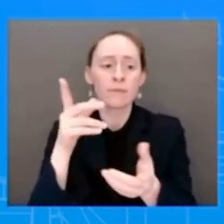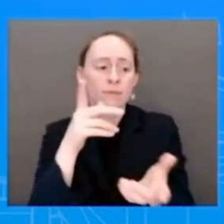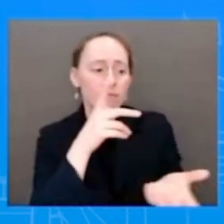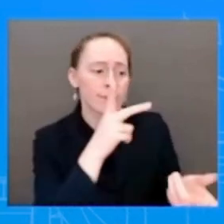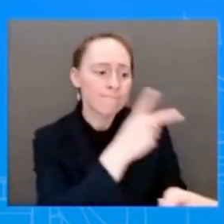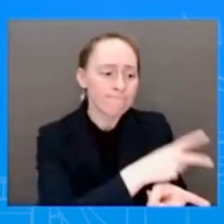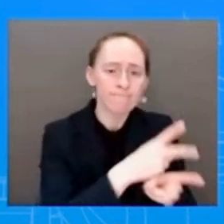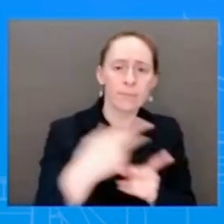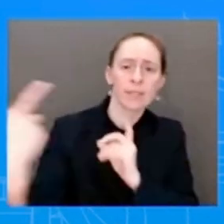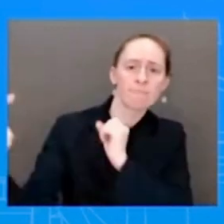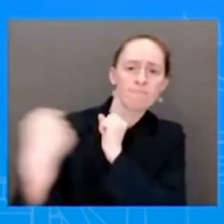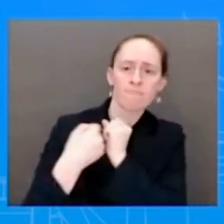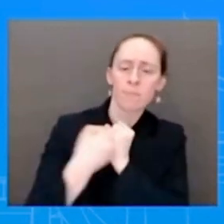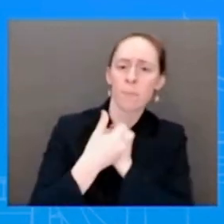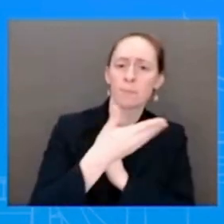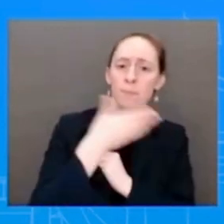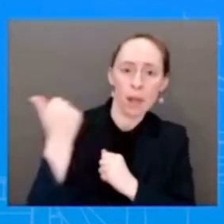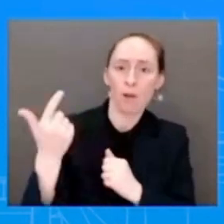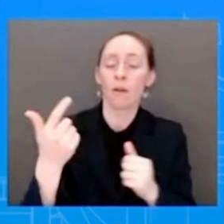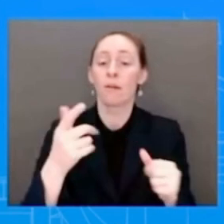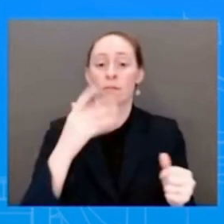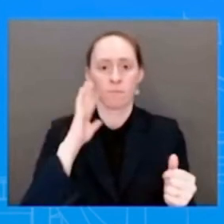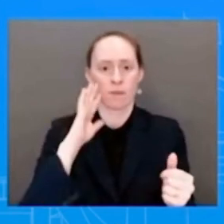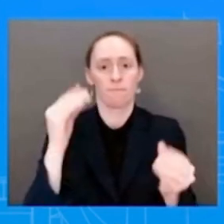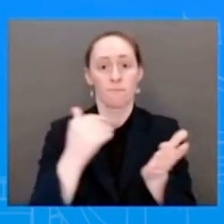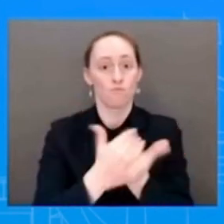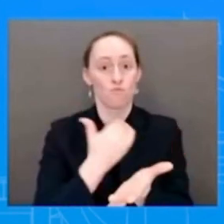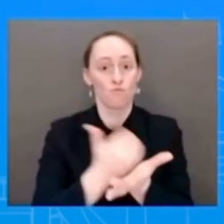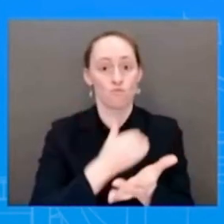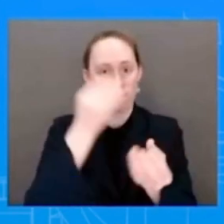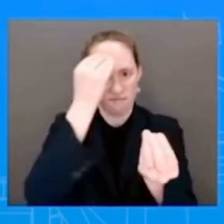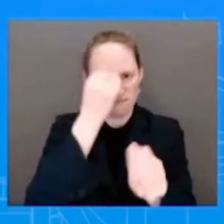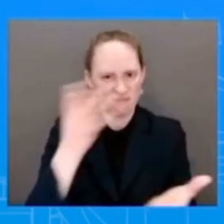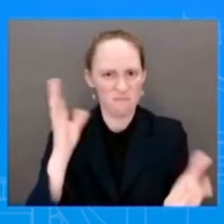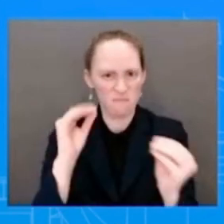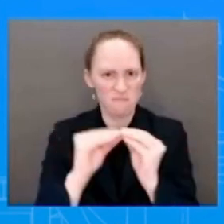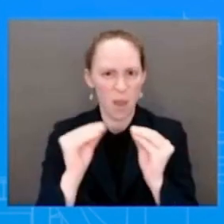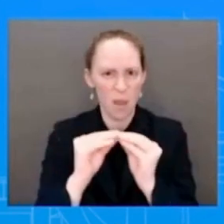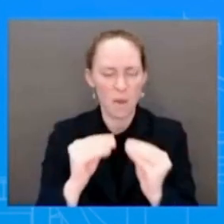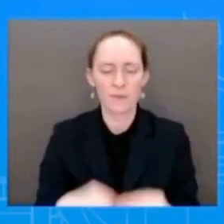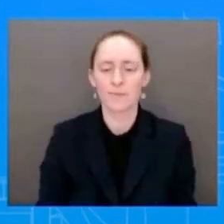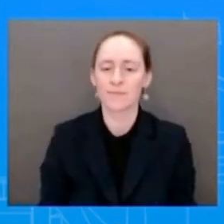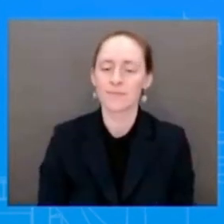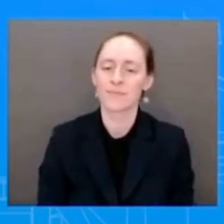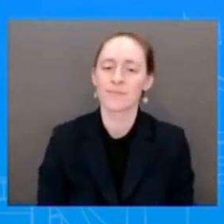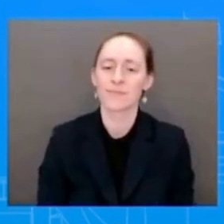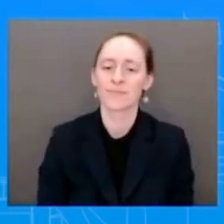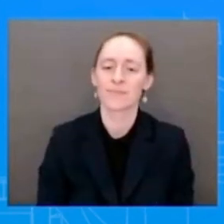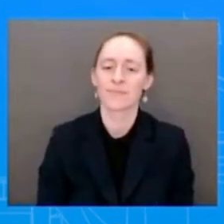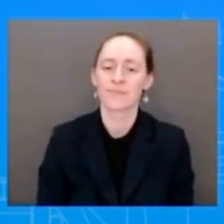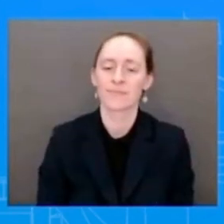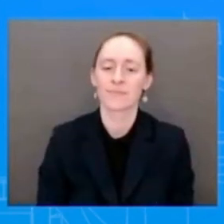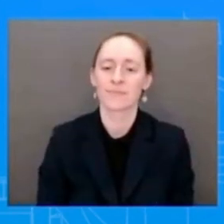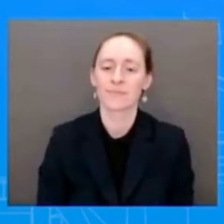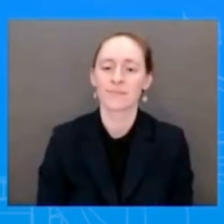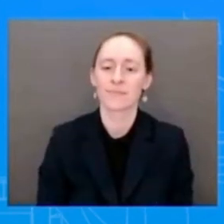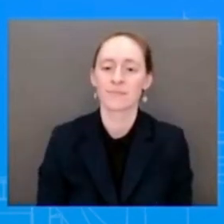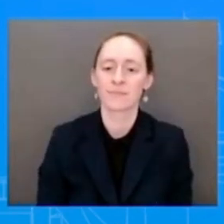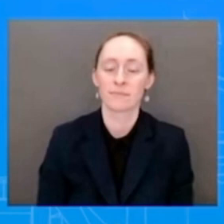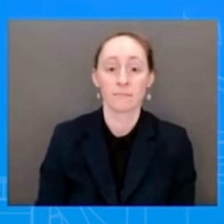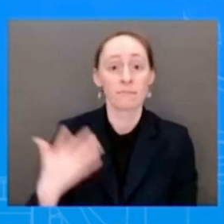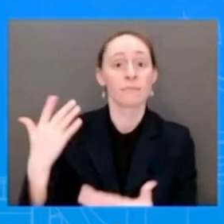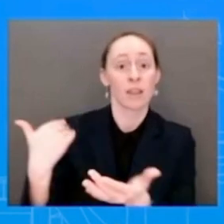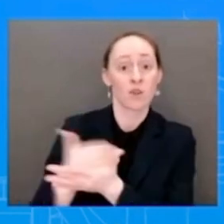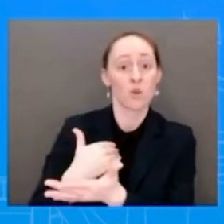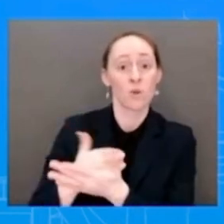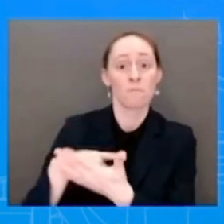that will build on this strong foundation, including a first-of-its-kind program to connect kids fighting cancer and their families